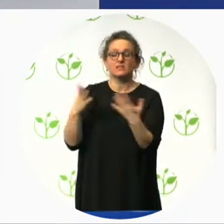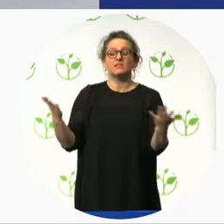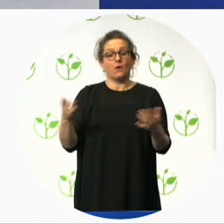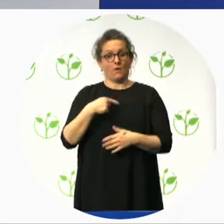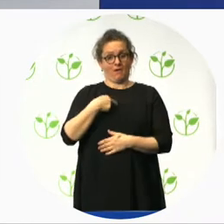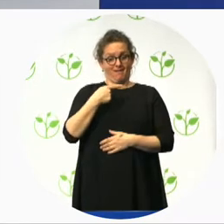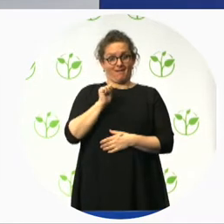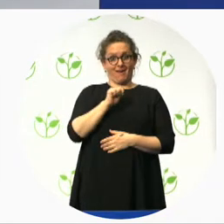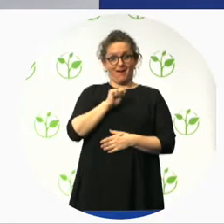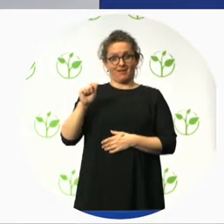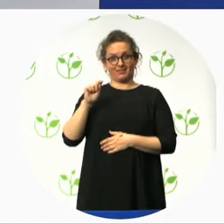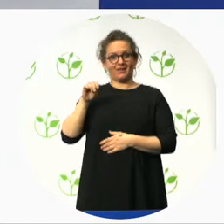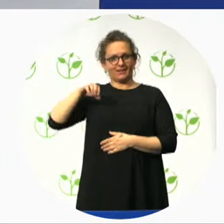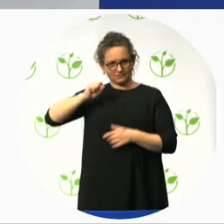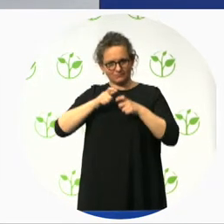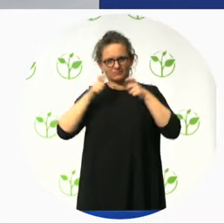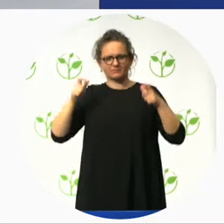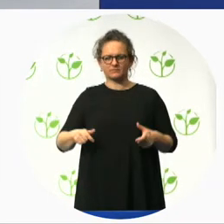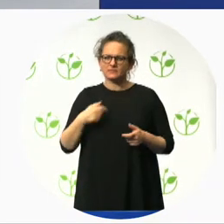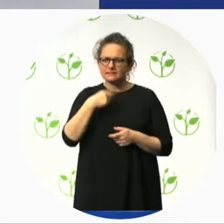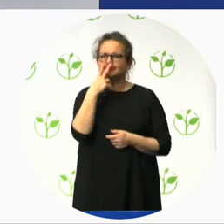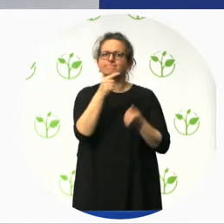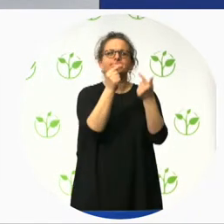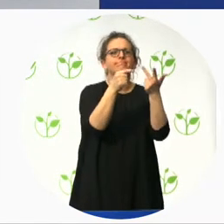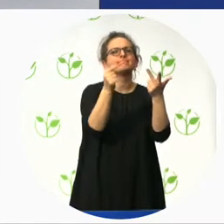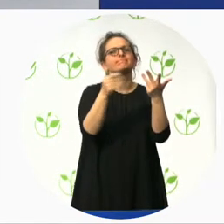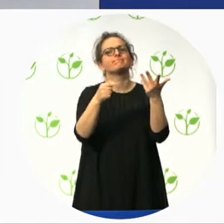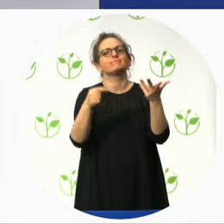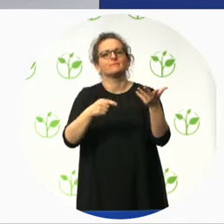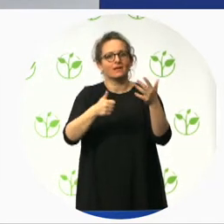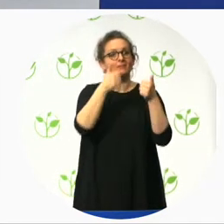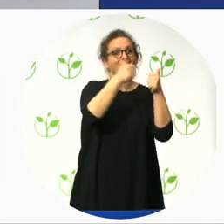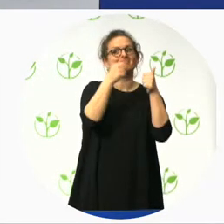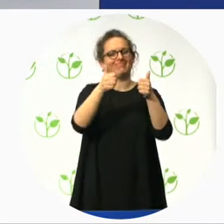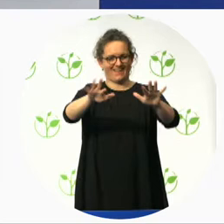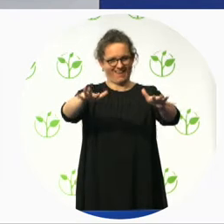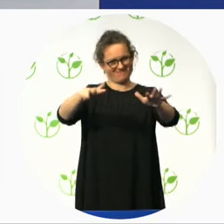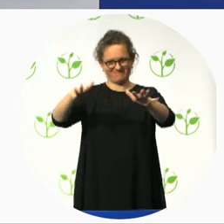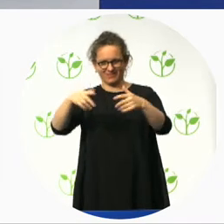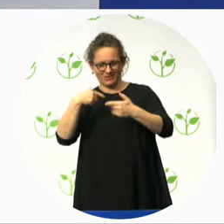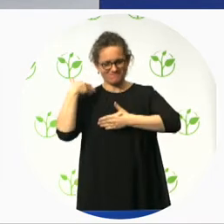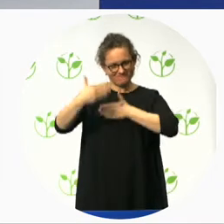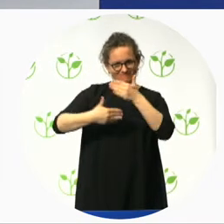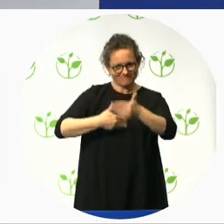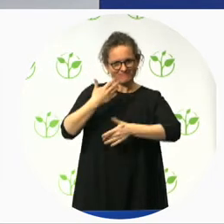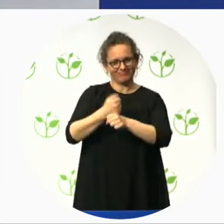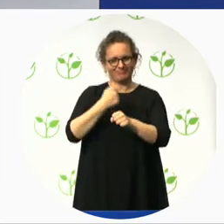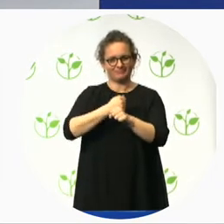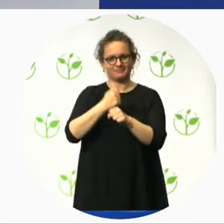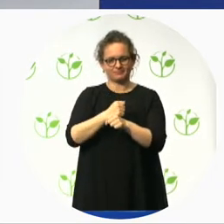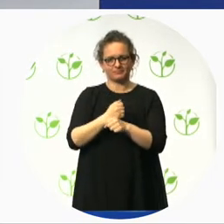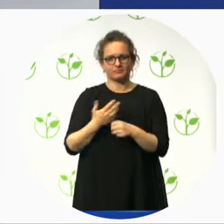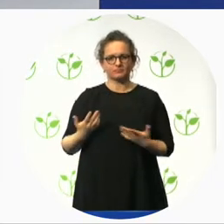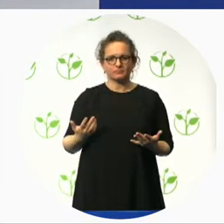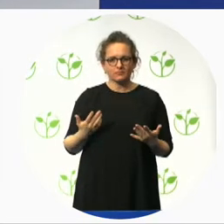gap. Significant time and with contributions from recognized global leaders this has resulted in the